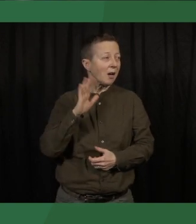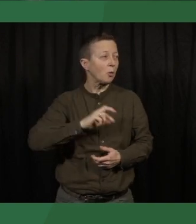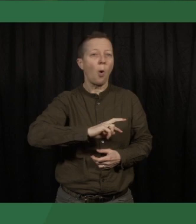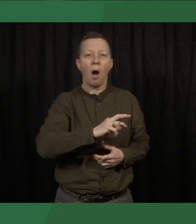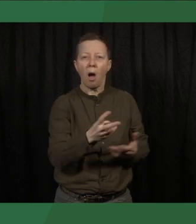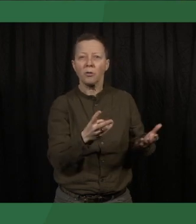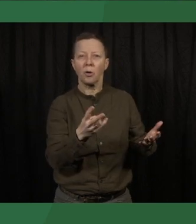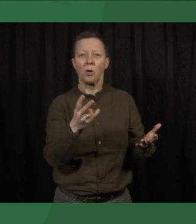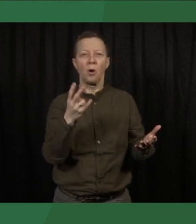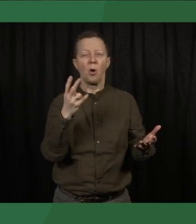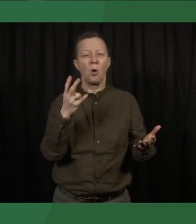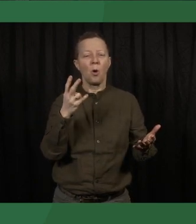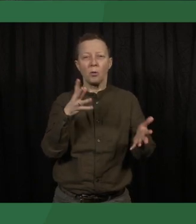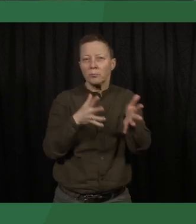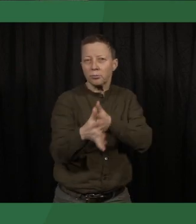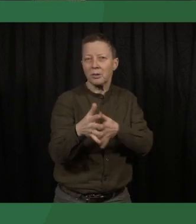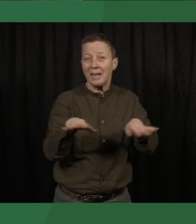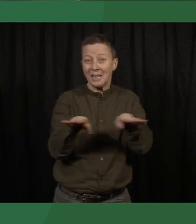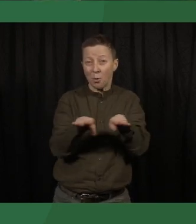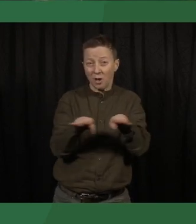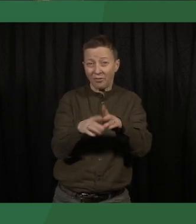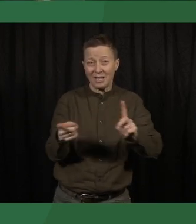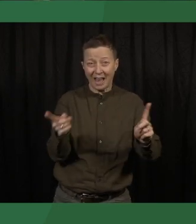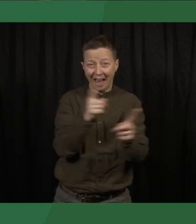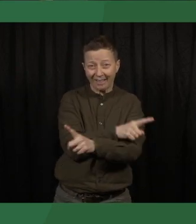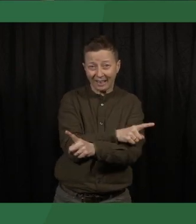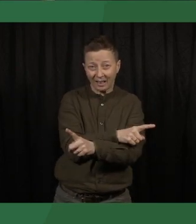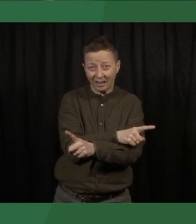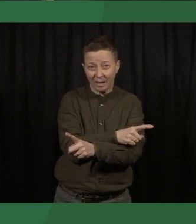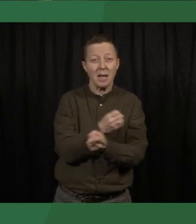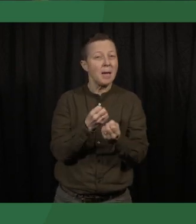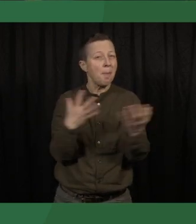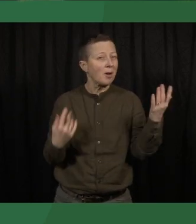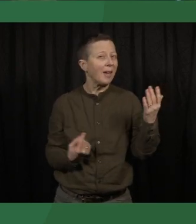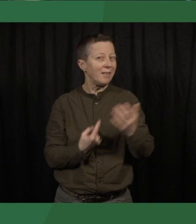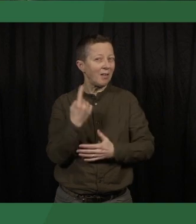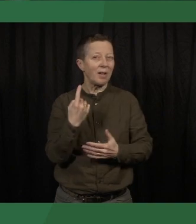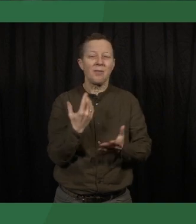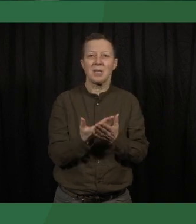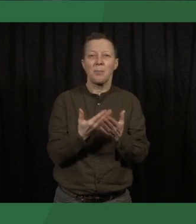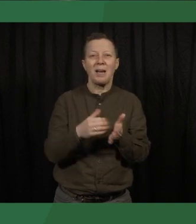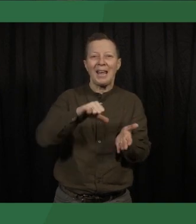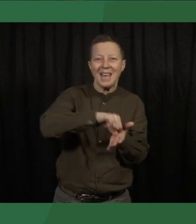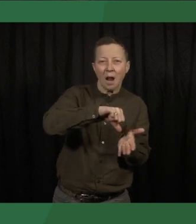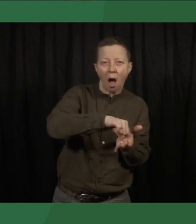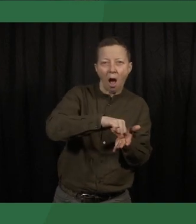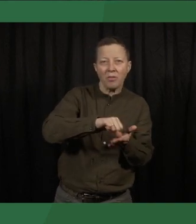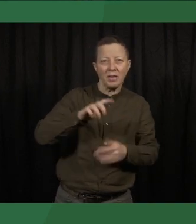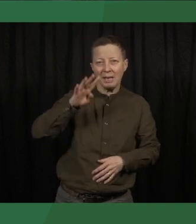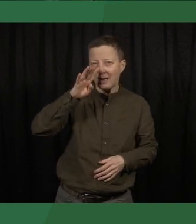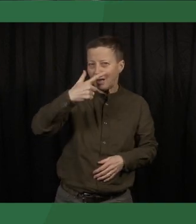bring about democratic change. In several cases, including Iran in 1979,